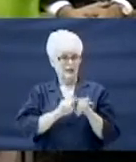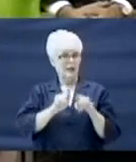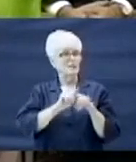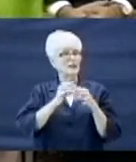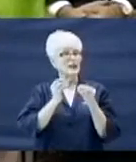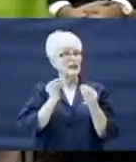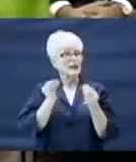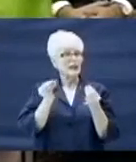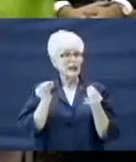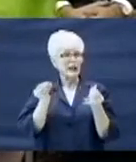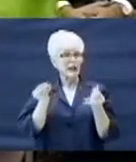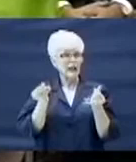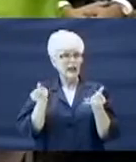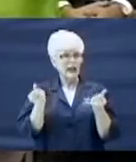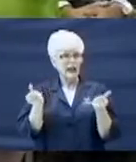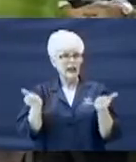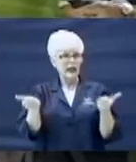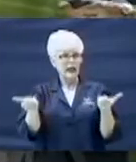clay.